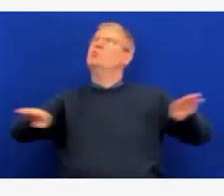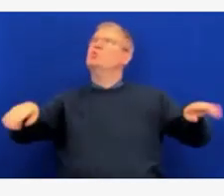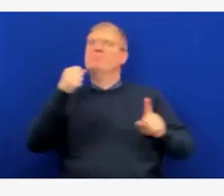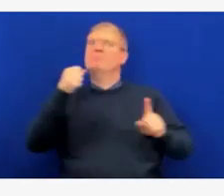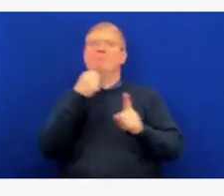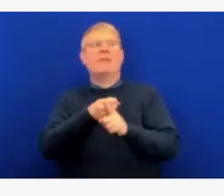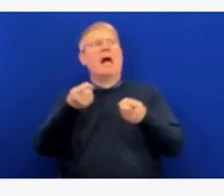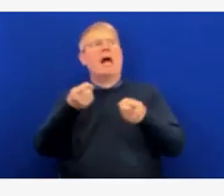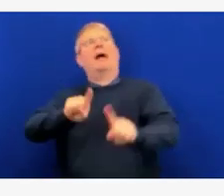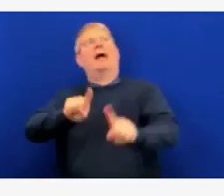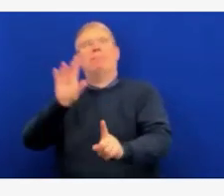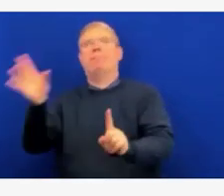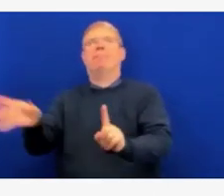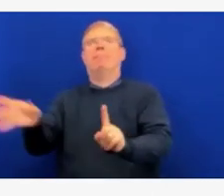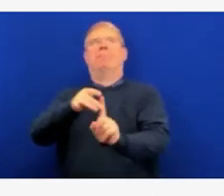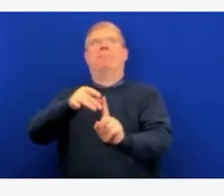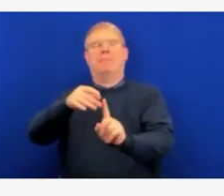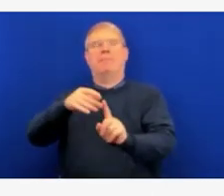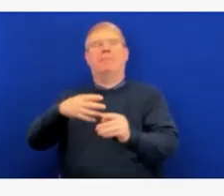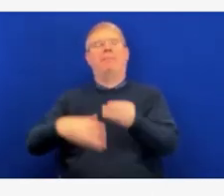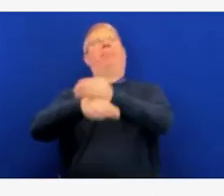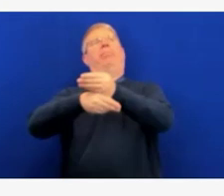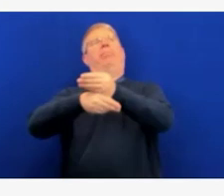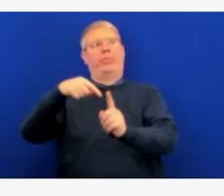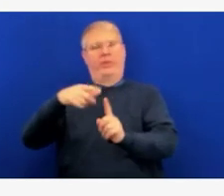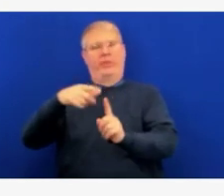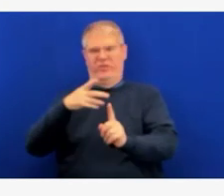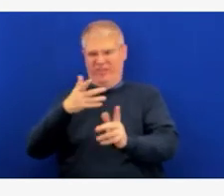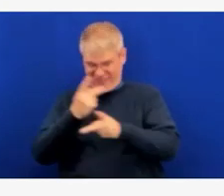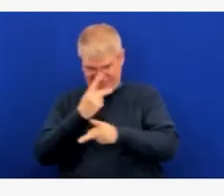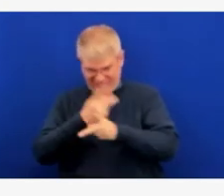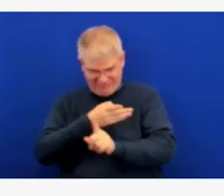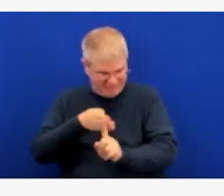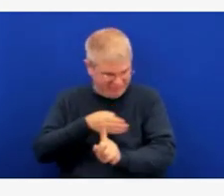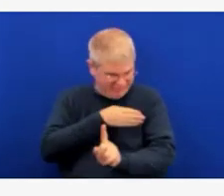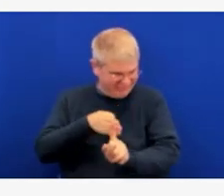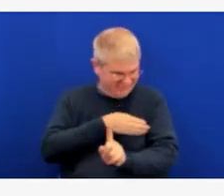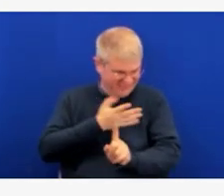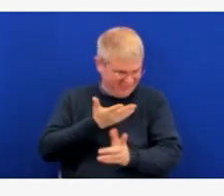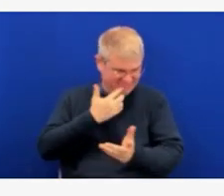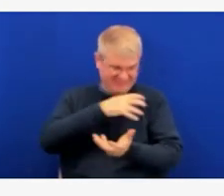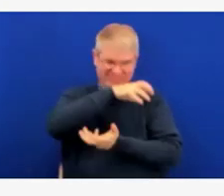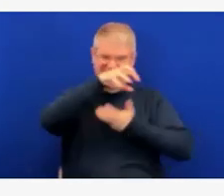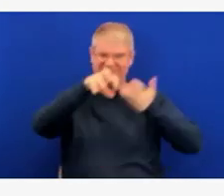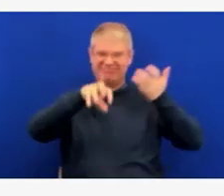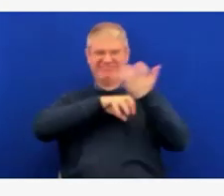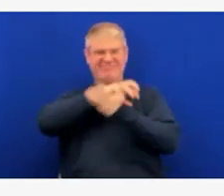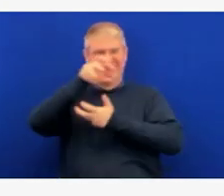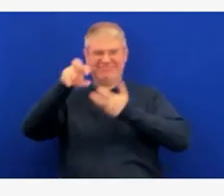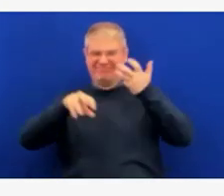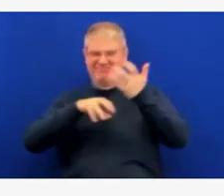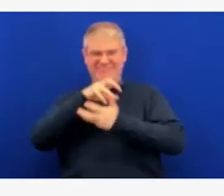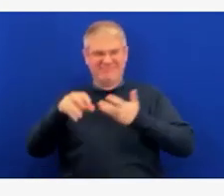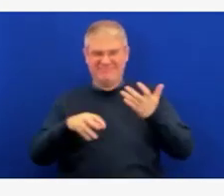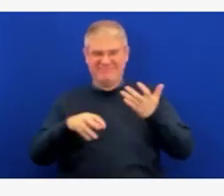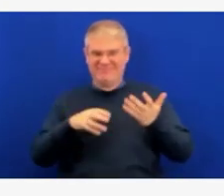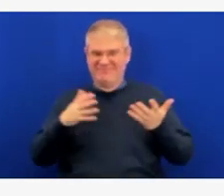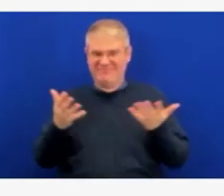Aside from we just know it's a higher risk in this 5 to 11 age group, and that's really the only thing we've been able to identify thus far.